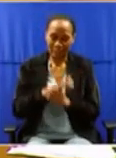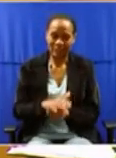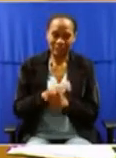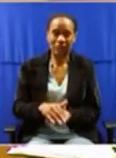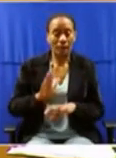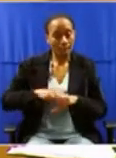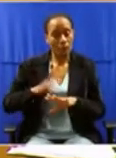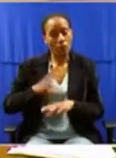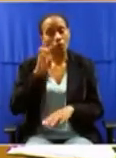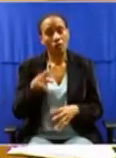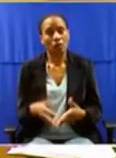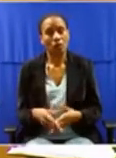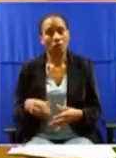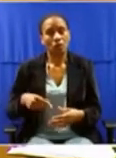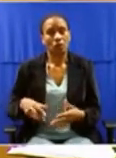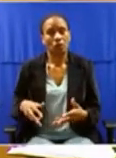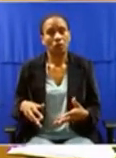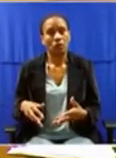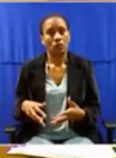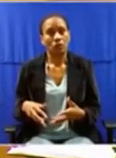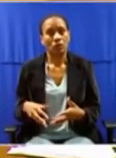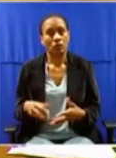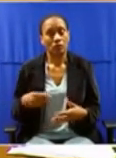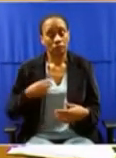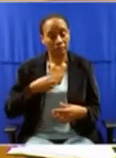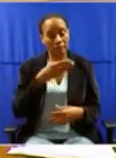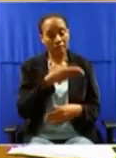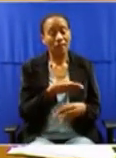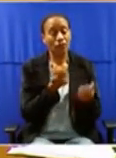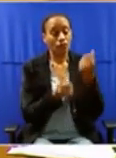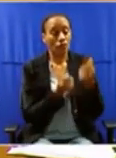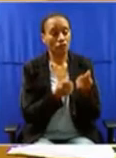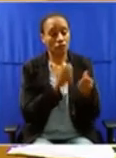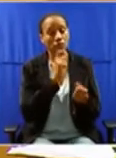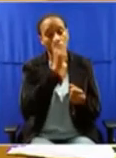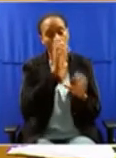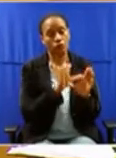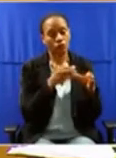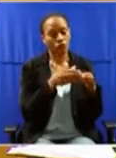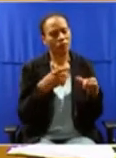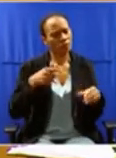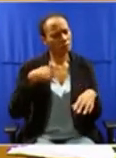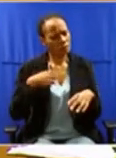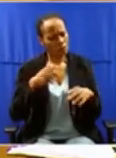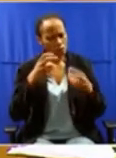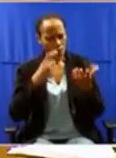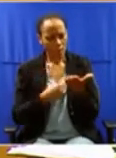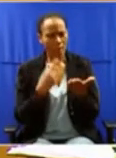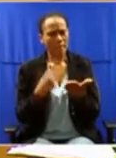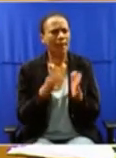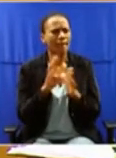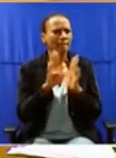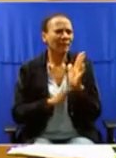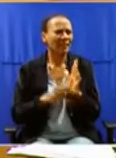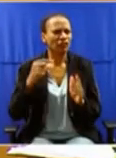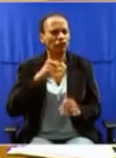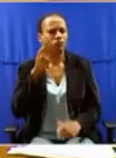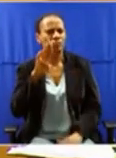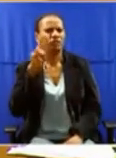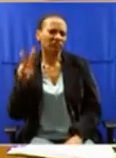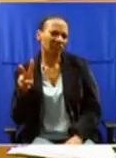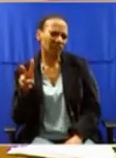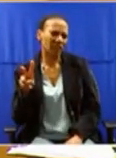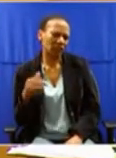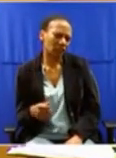Now we in the Justice Portfolio Committee are dealing with the GBV bills at this stage, and one of the